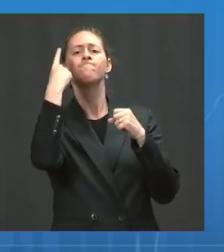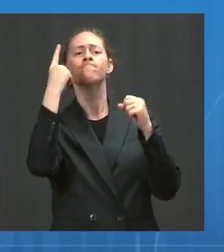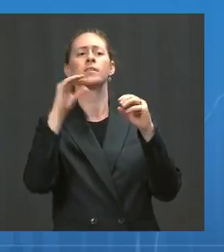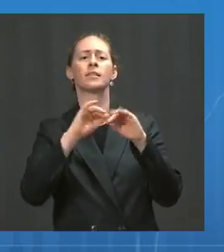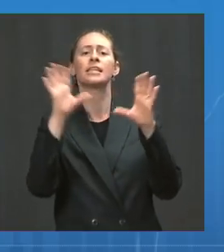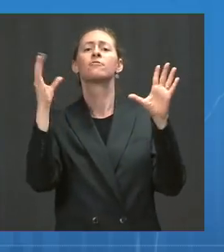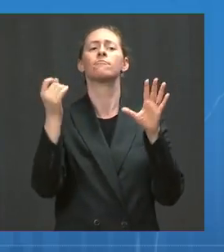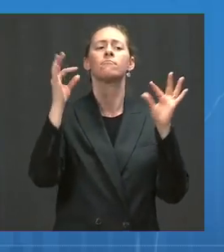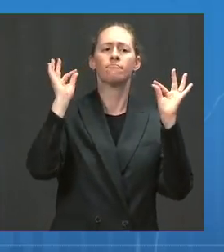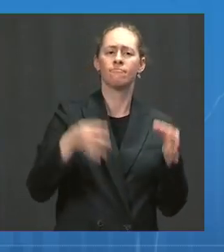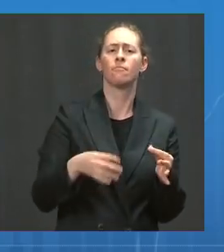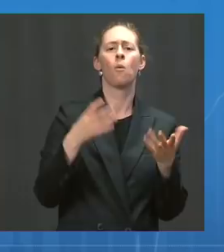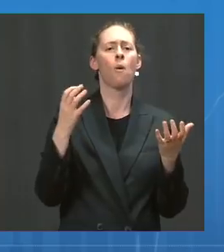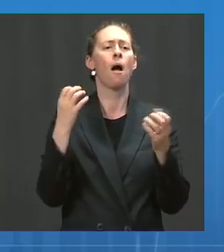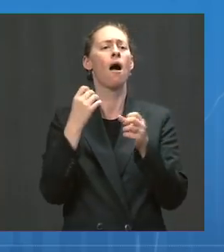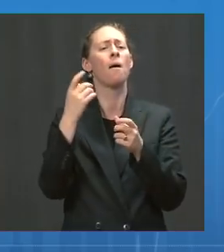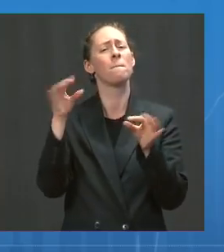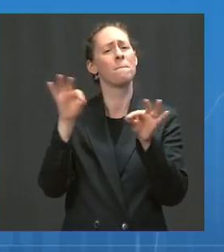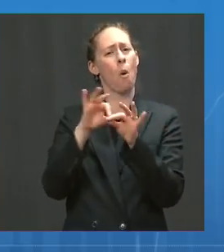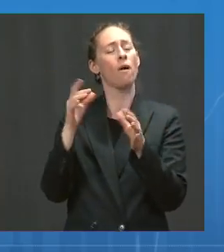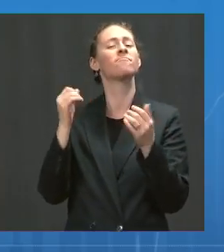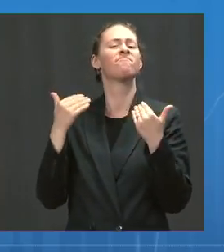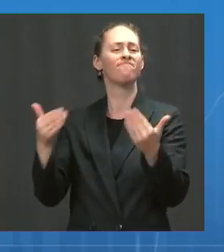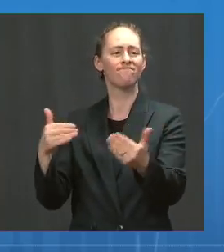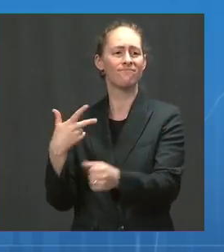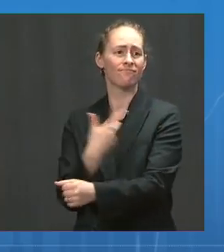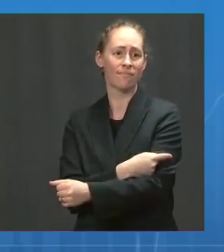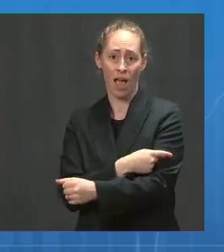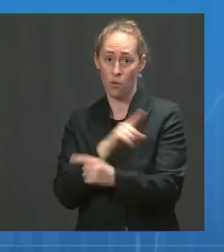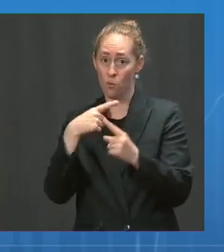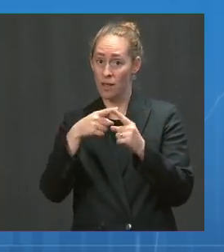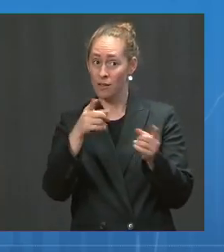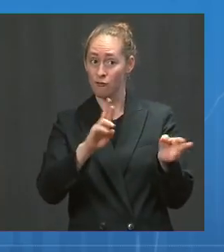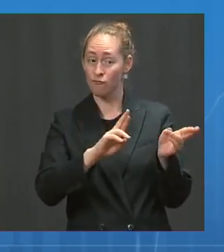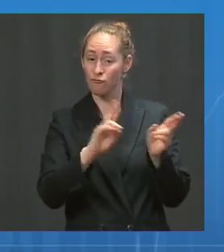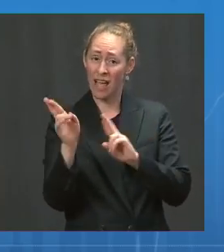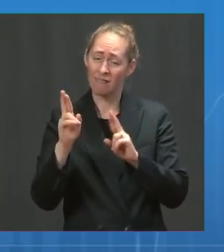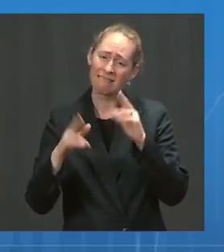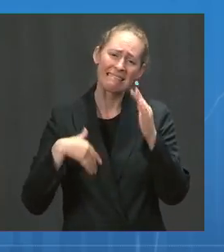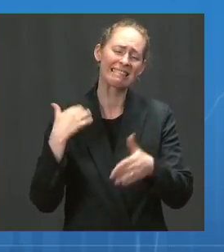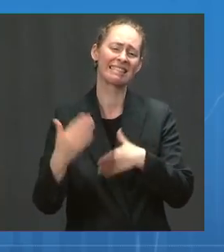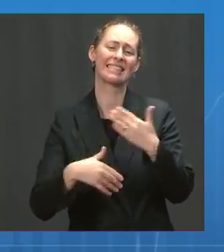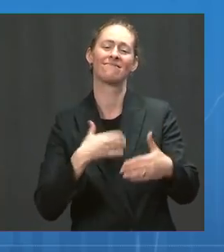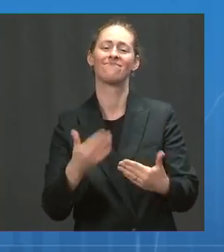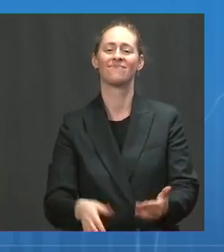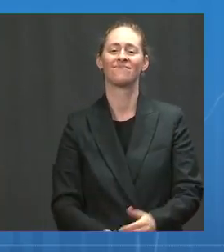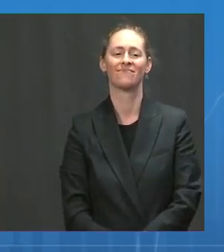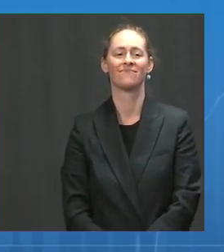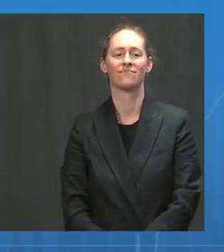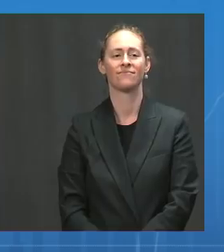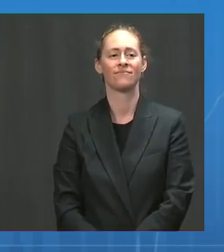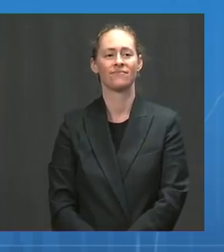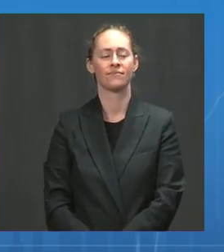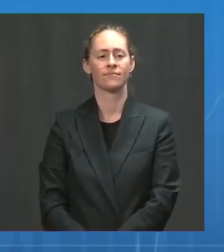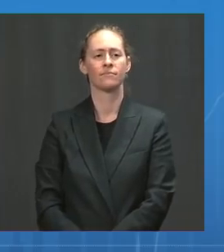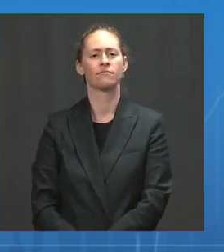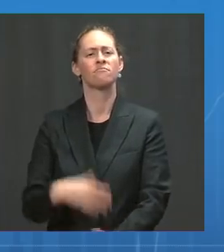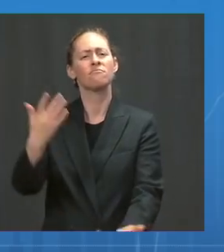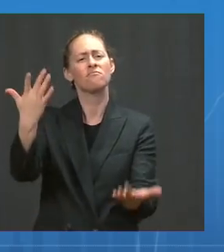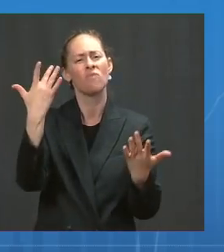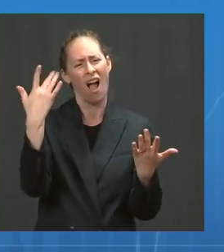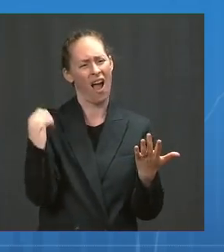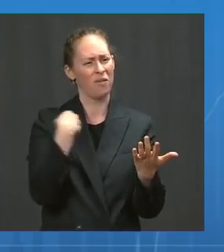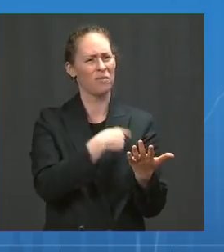and more convenient to get a shot as soon as they are ready to do so. We're doing this by trust- by